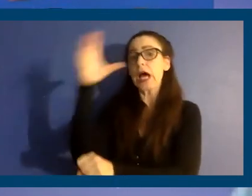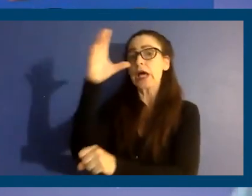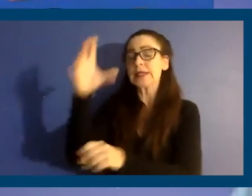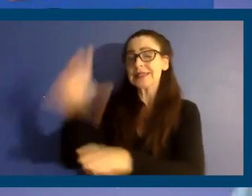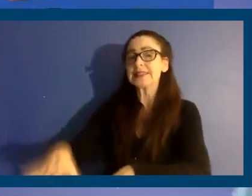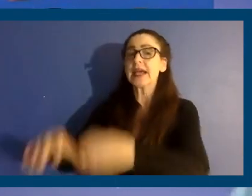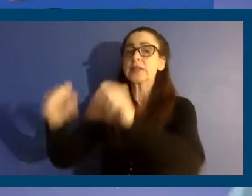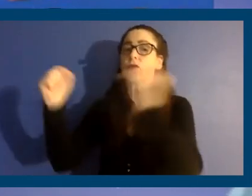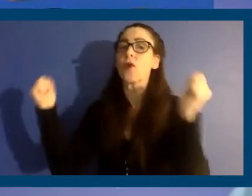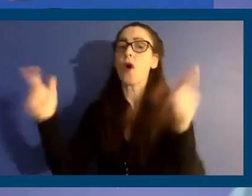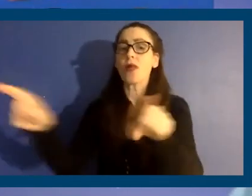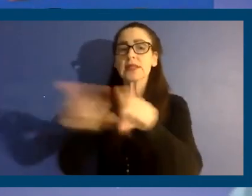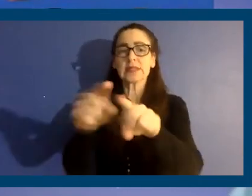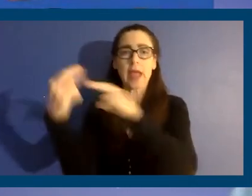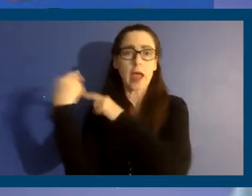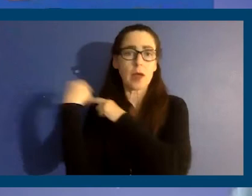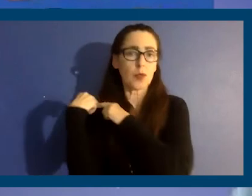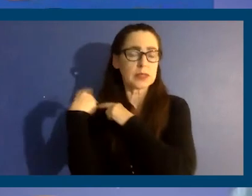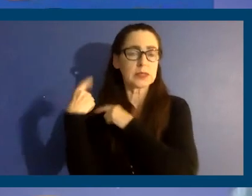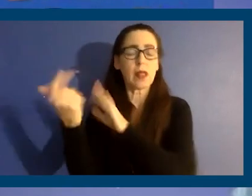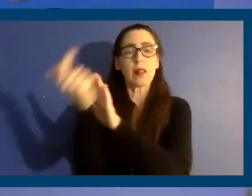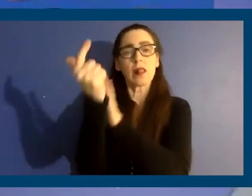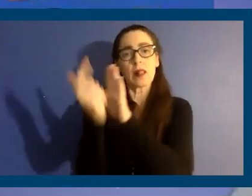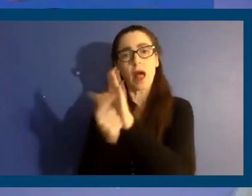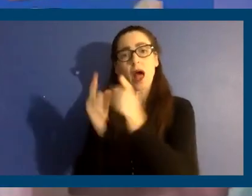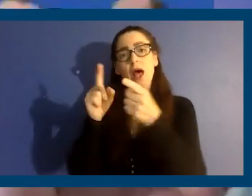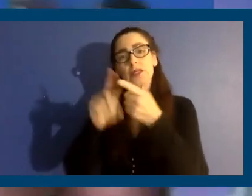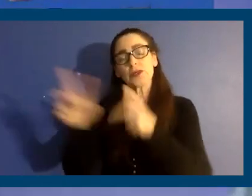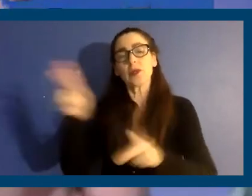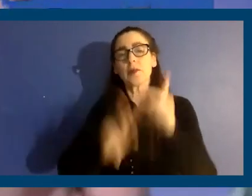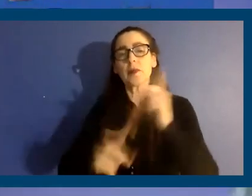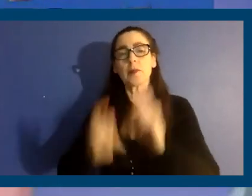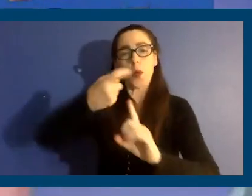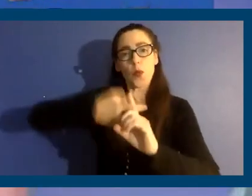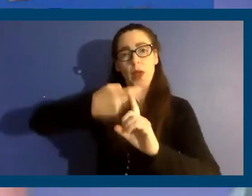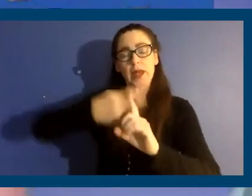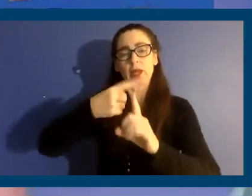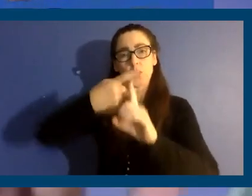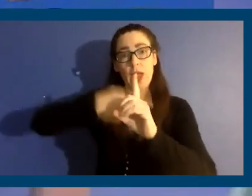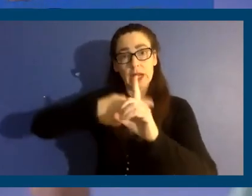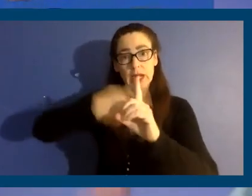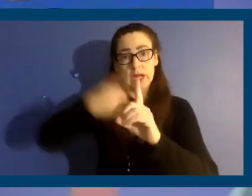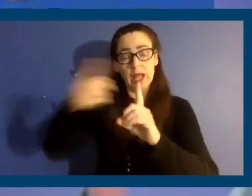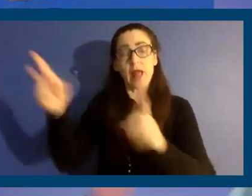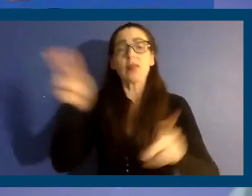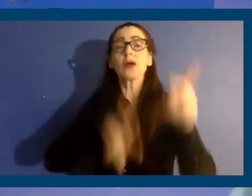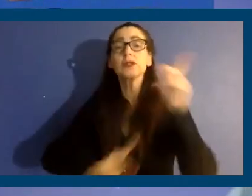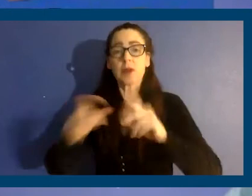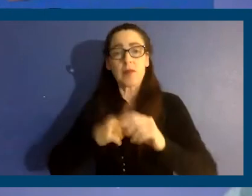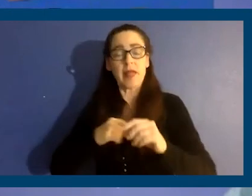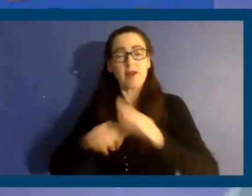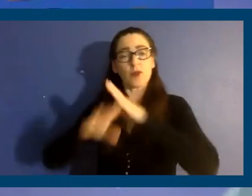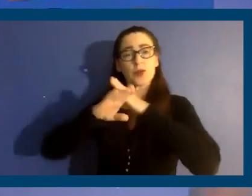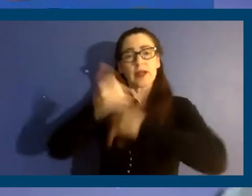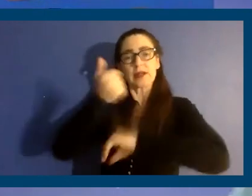responsibilities under the law to the table. The and the tenants maintain their protections under the rent control law.